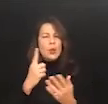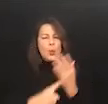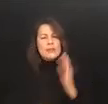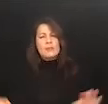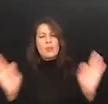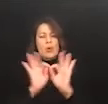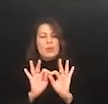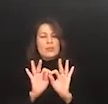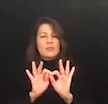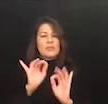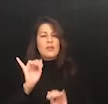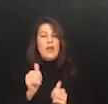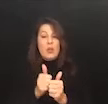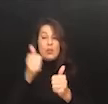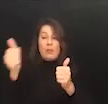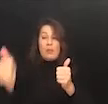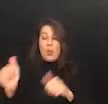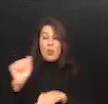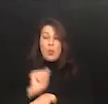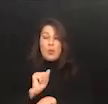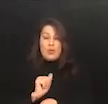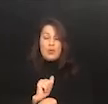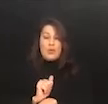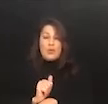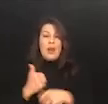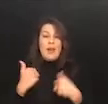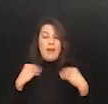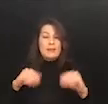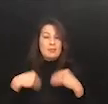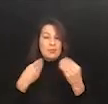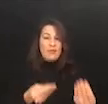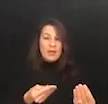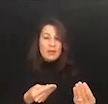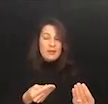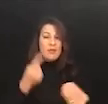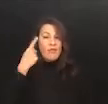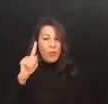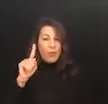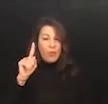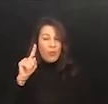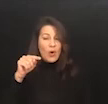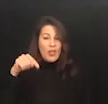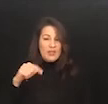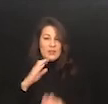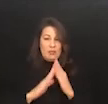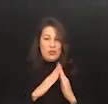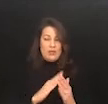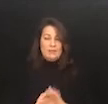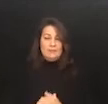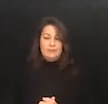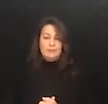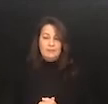that remote work has provided for this community? And